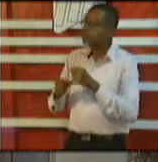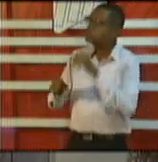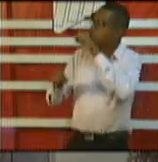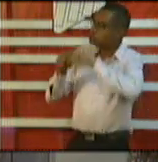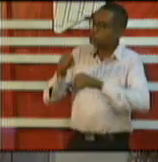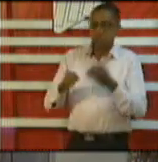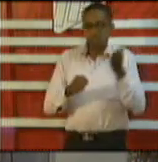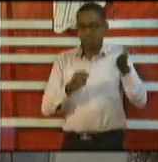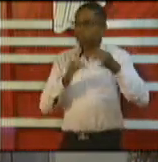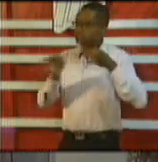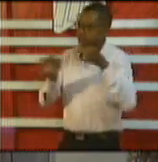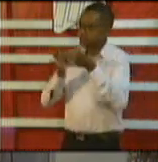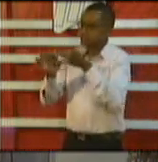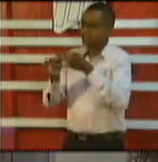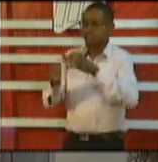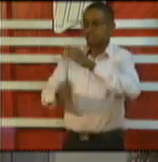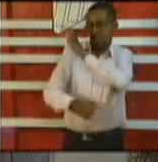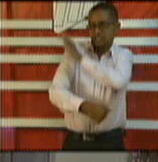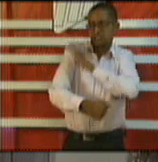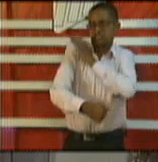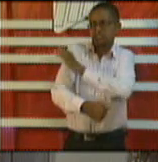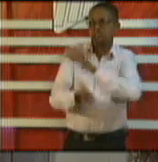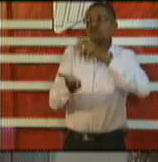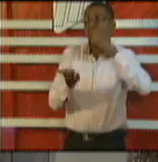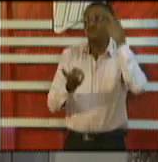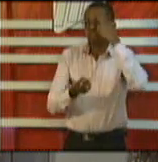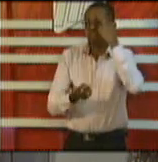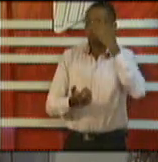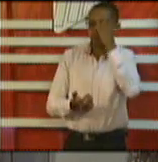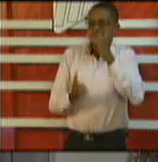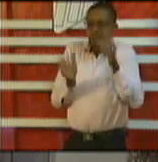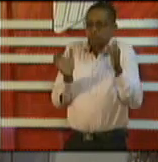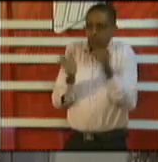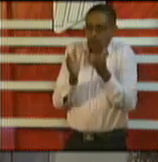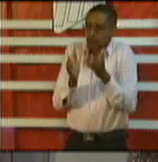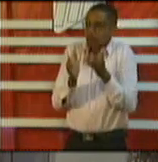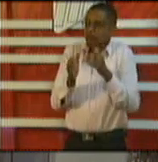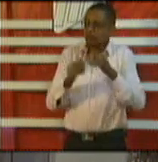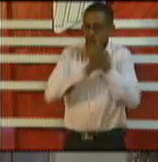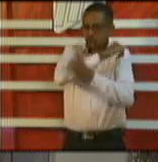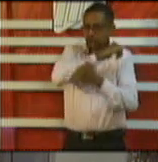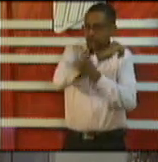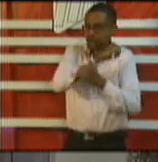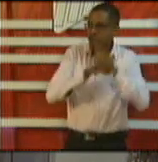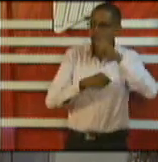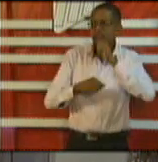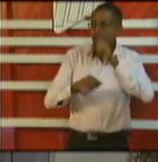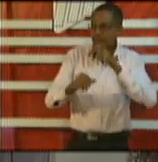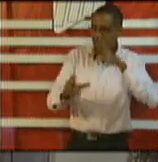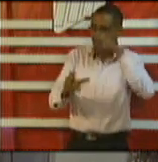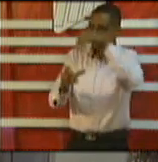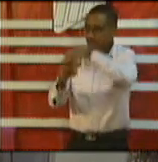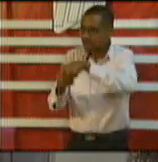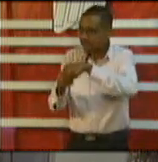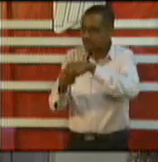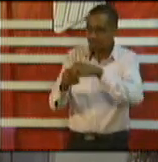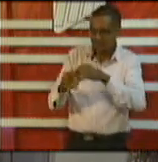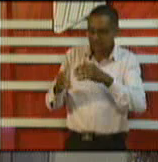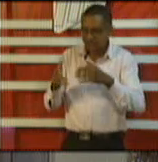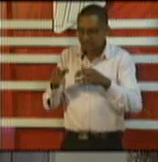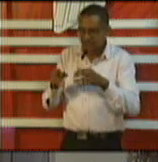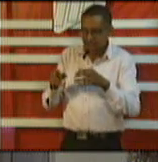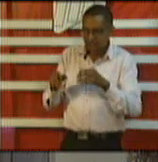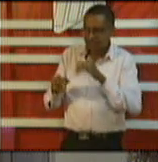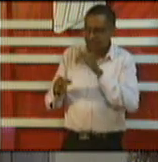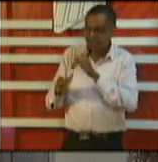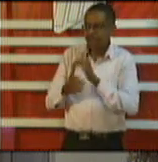country should not participate in trials from a policy perspective I have to